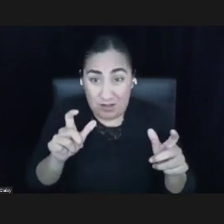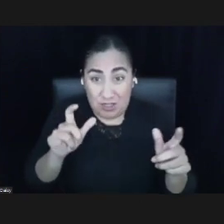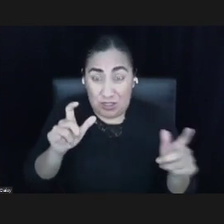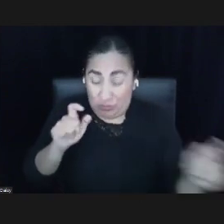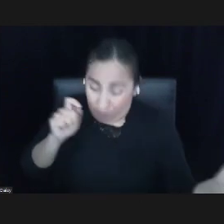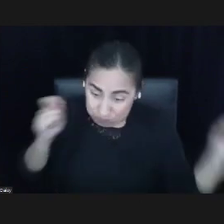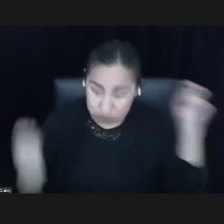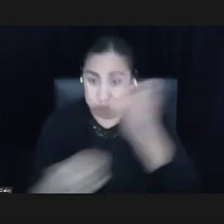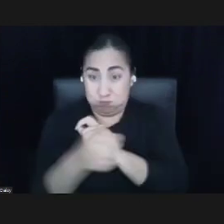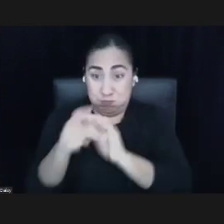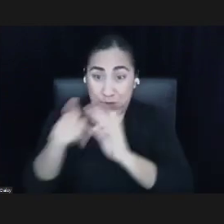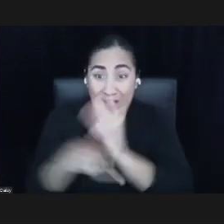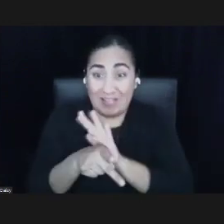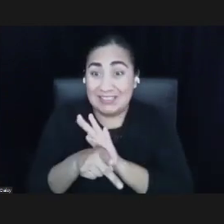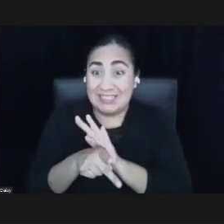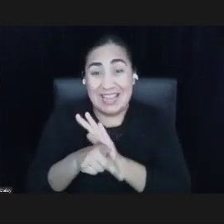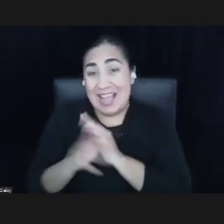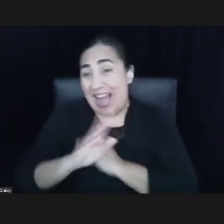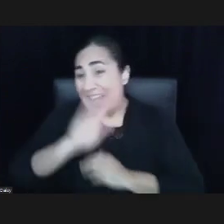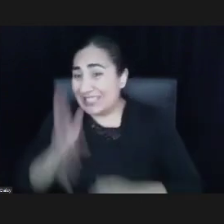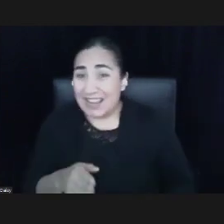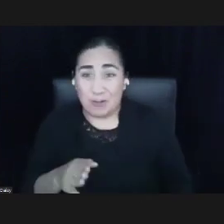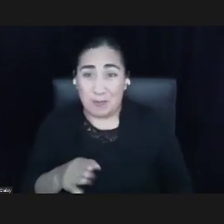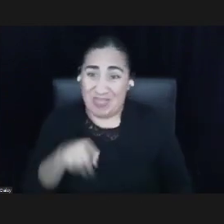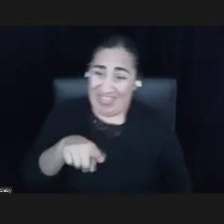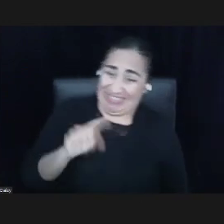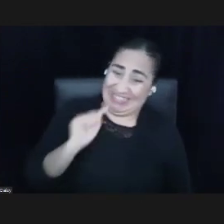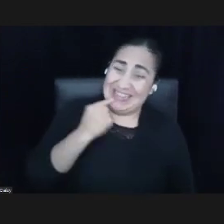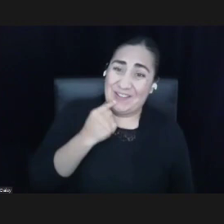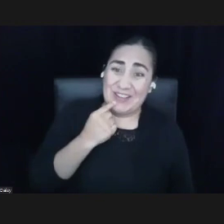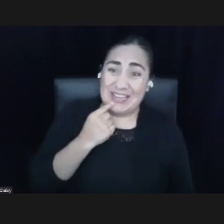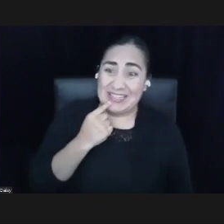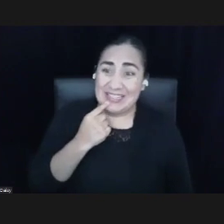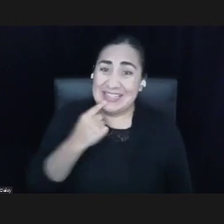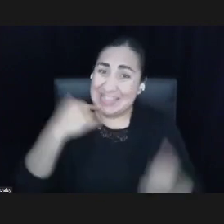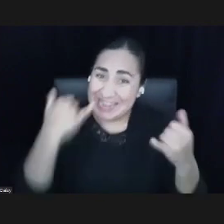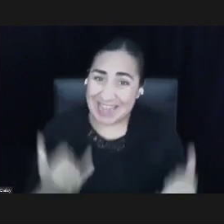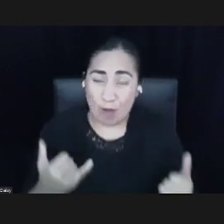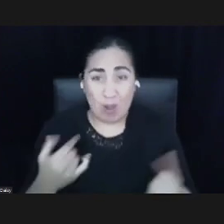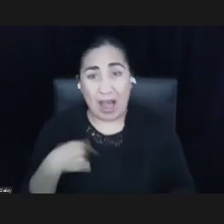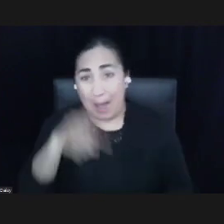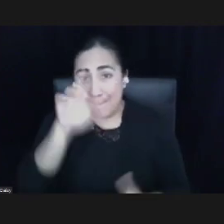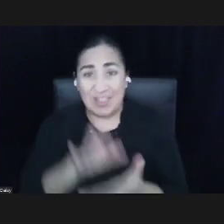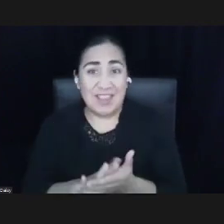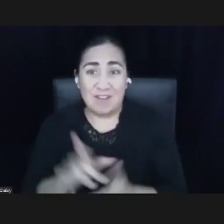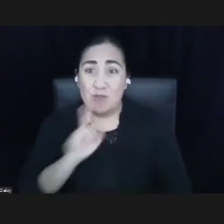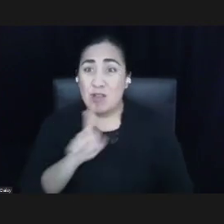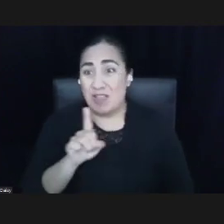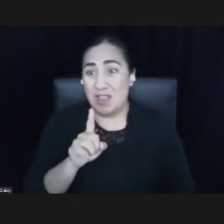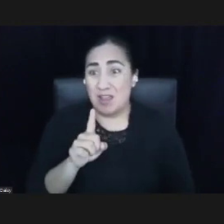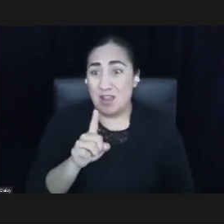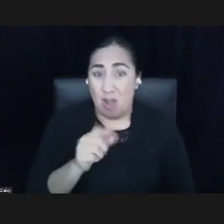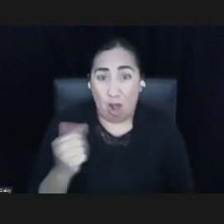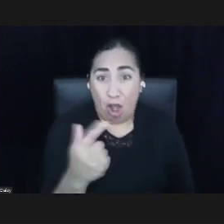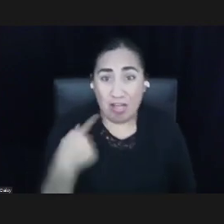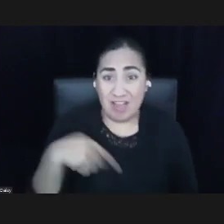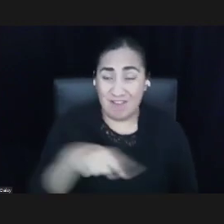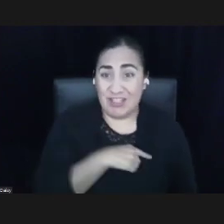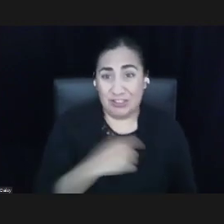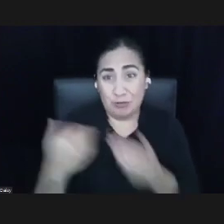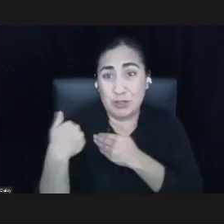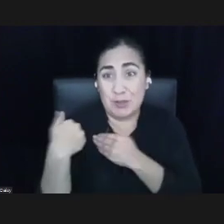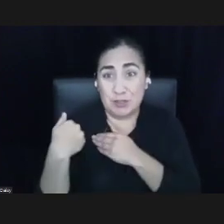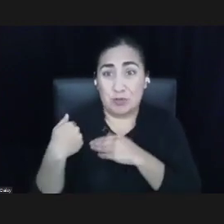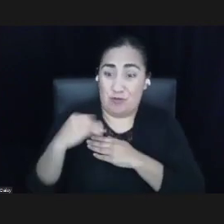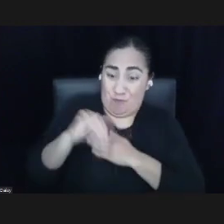never been this significant. And I think it is incumbent on all of us to rise to the moment. And I know I can count on GIA